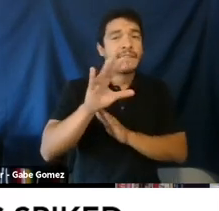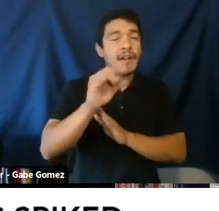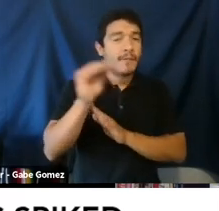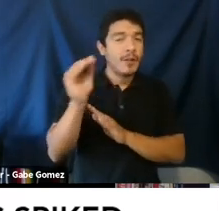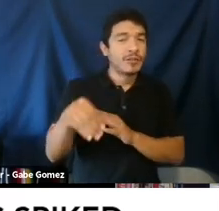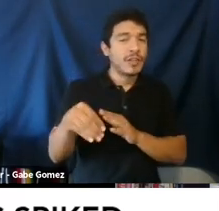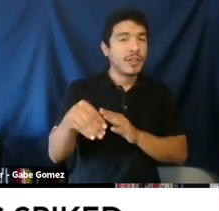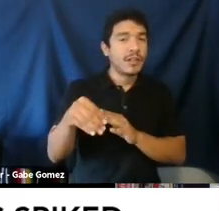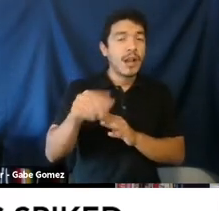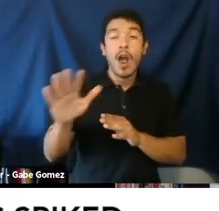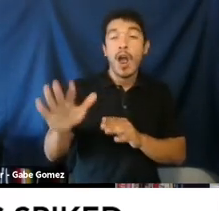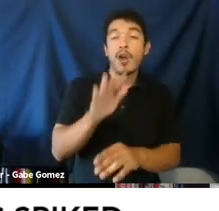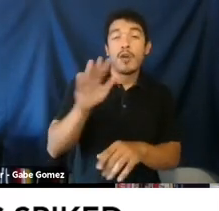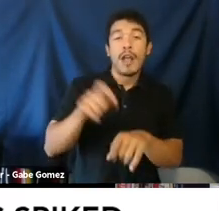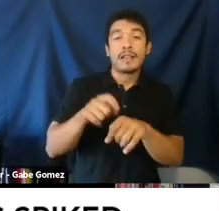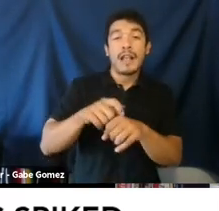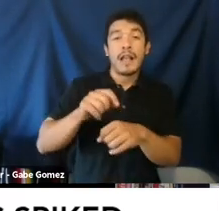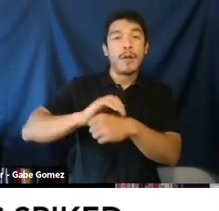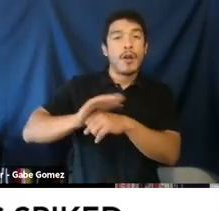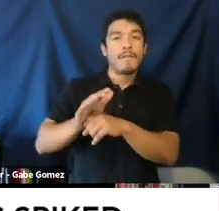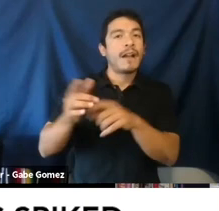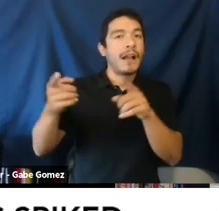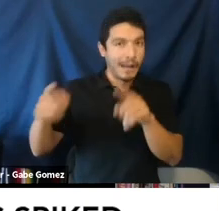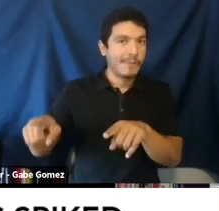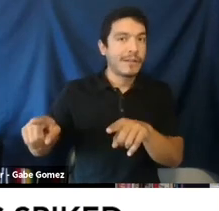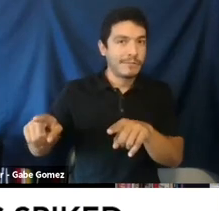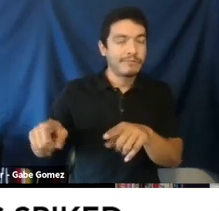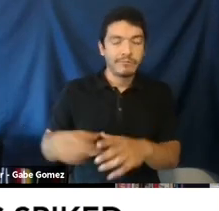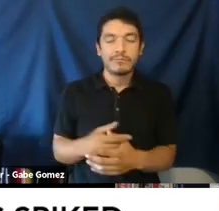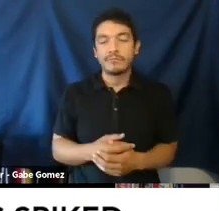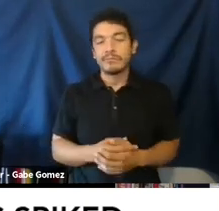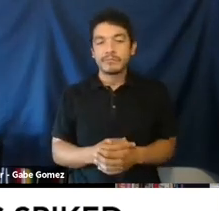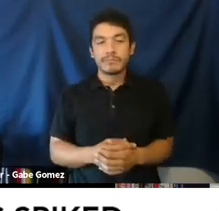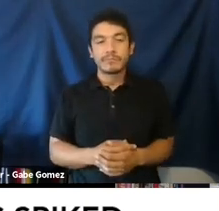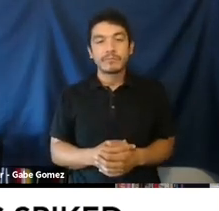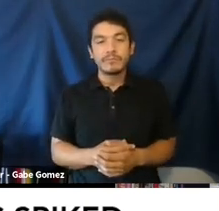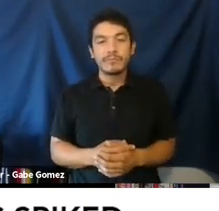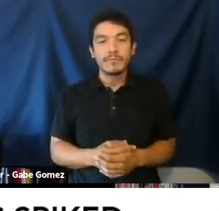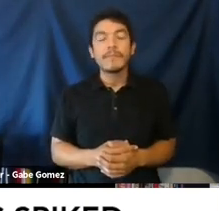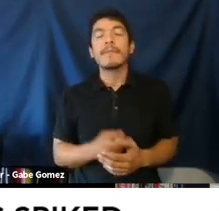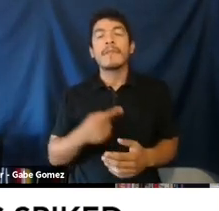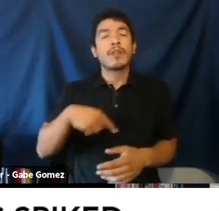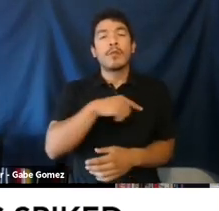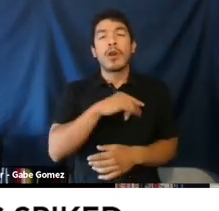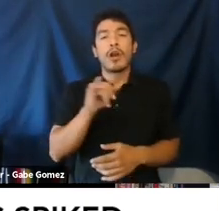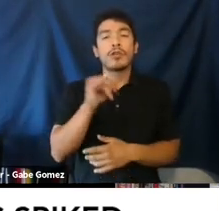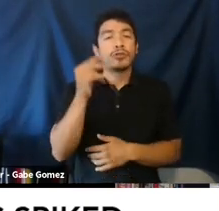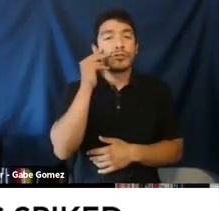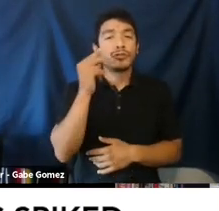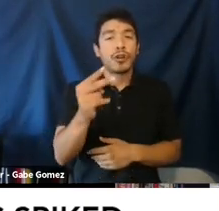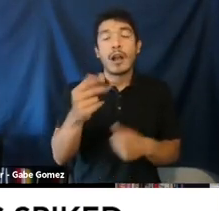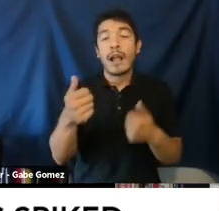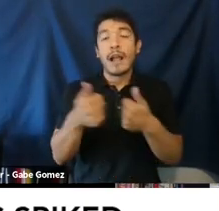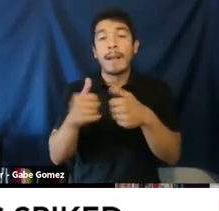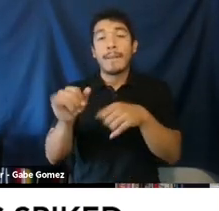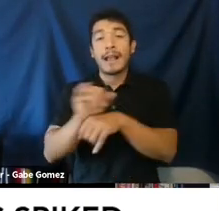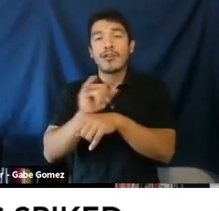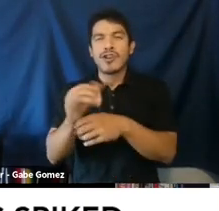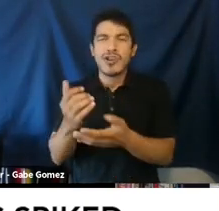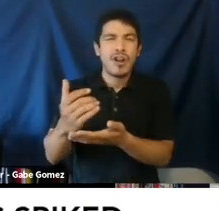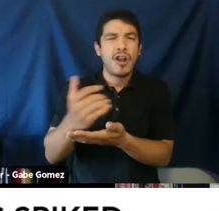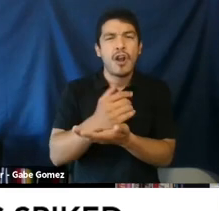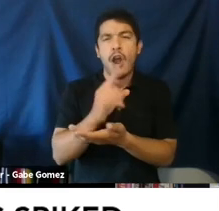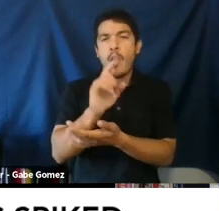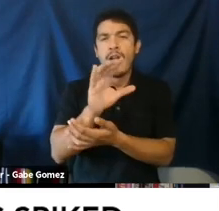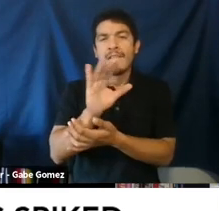found that video game play actually spiked about 75% around the time that those global lockdown orders started to